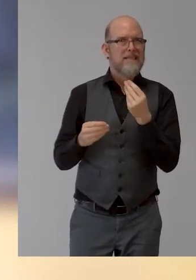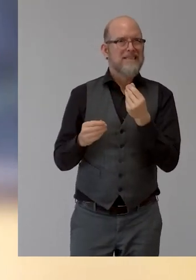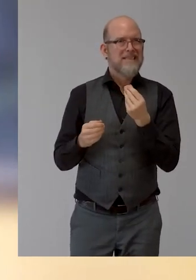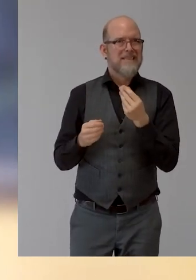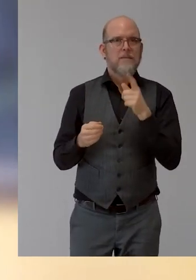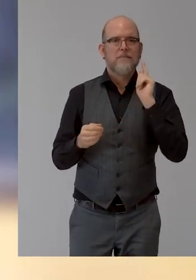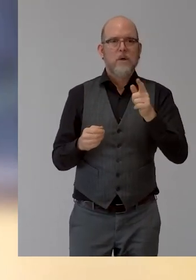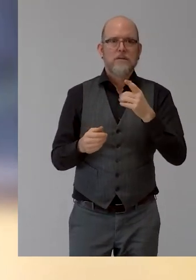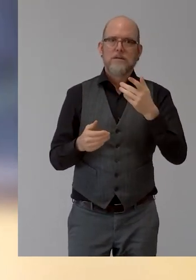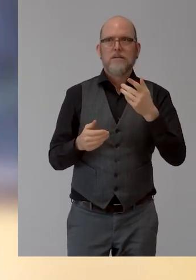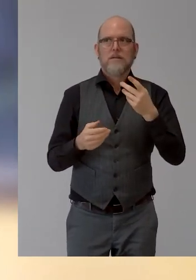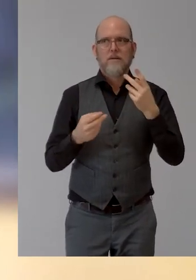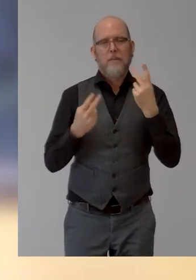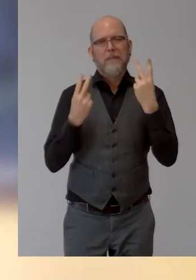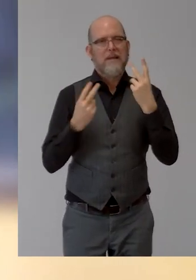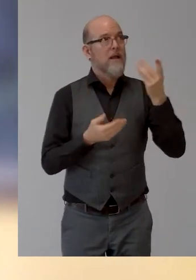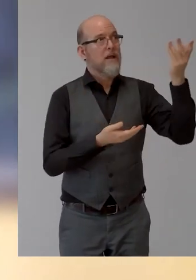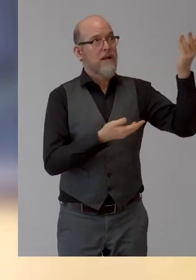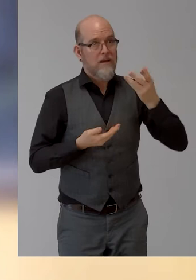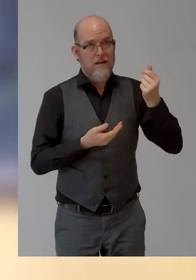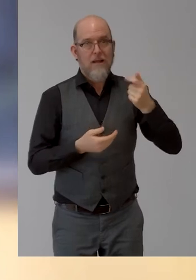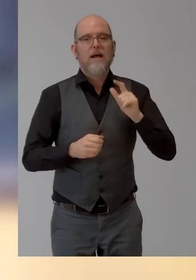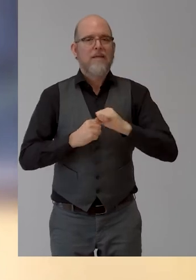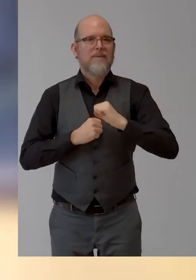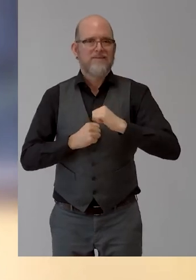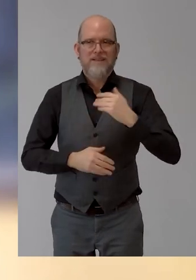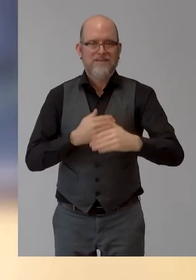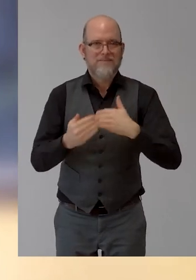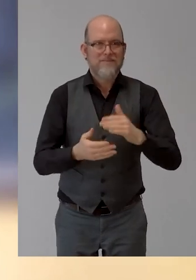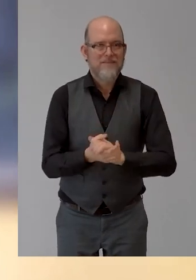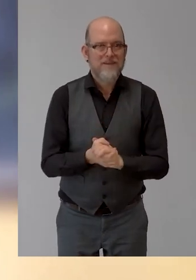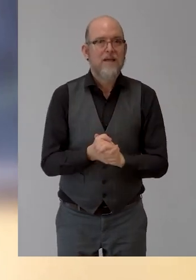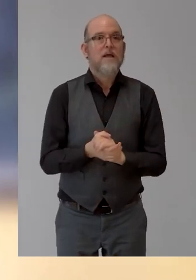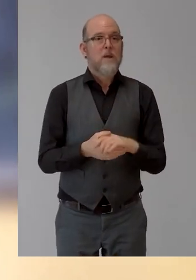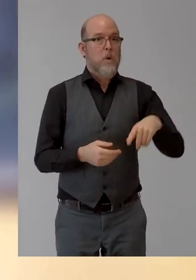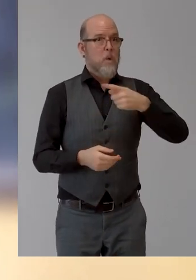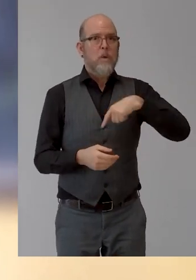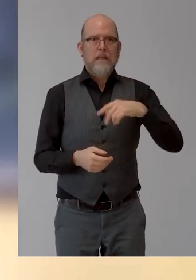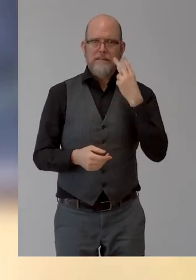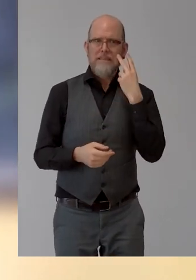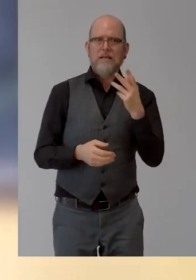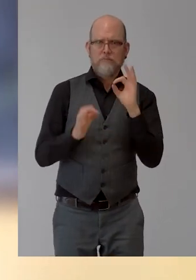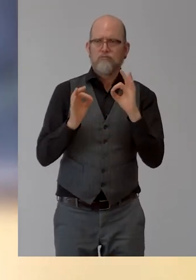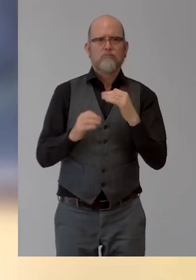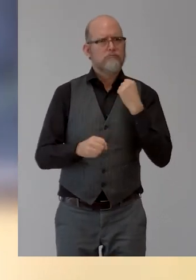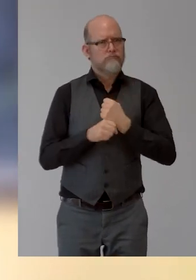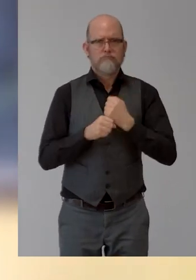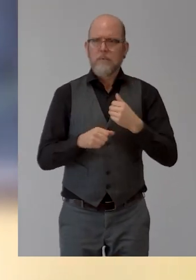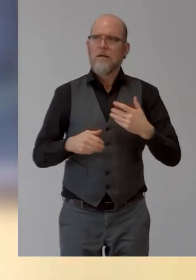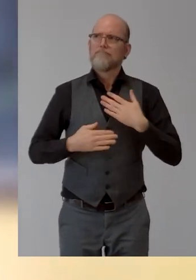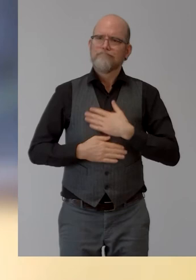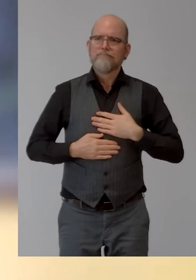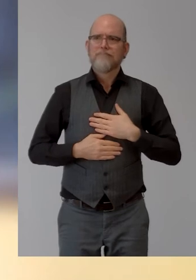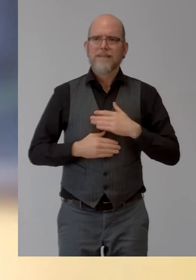about weight, we are already doing a good job. And now when we are talking about 3D